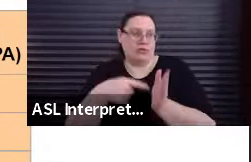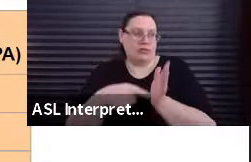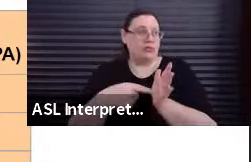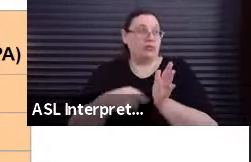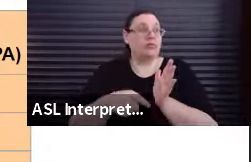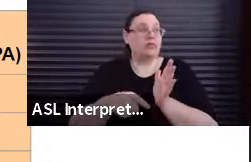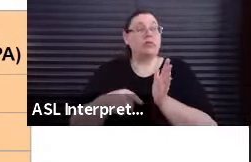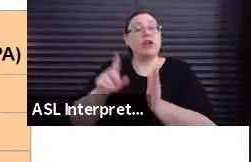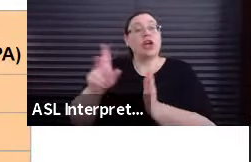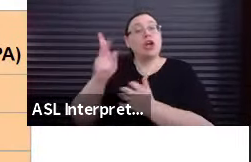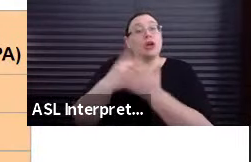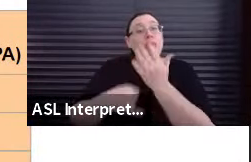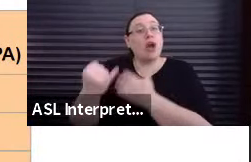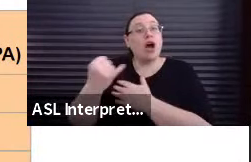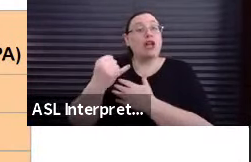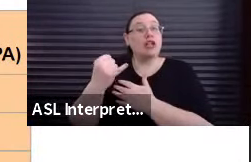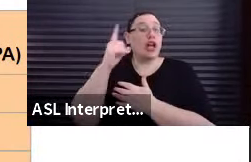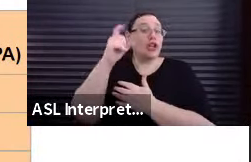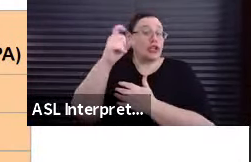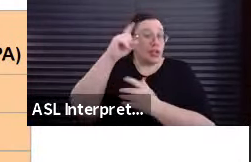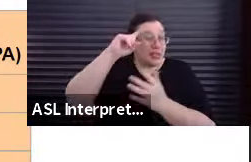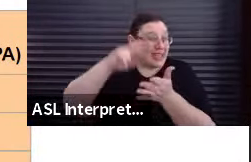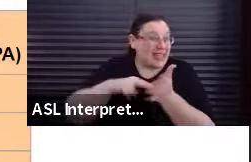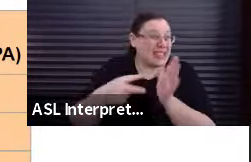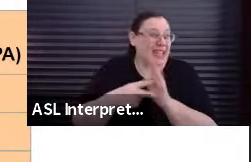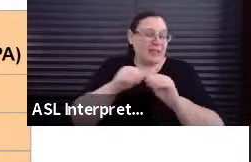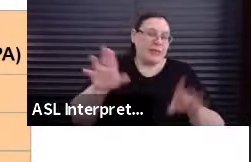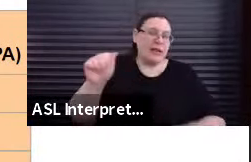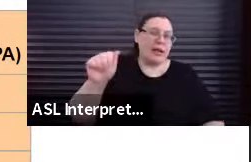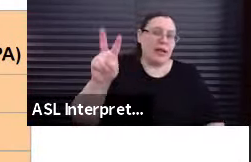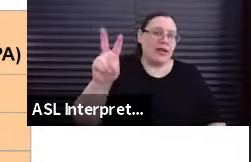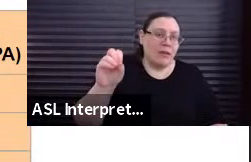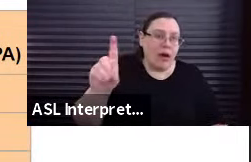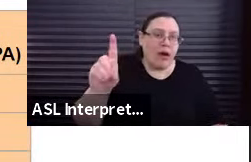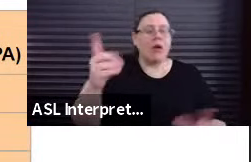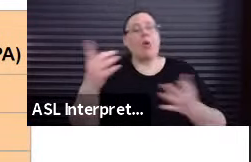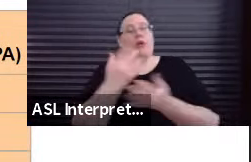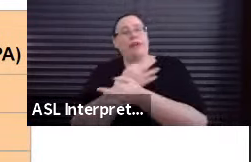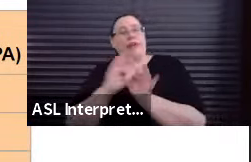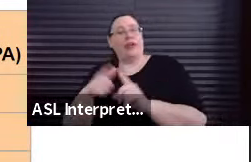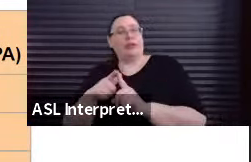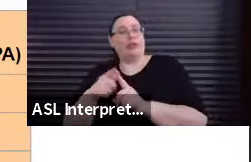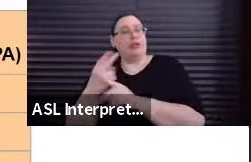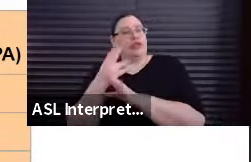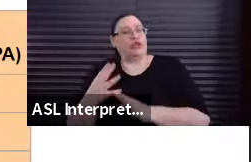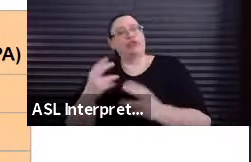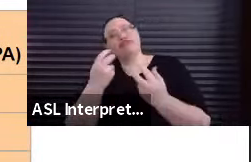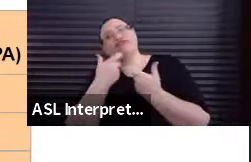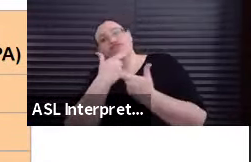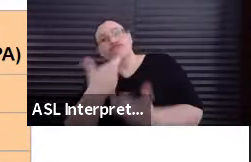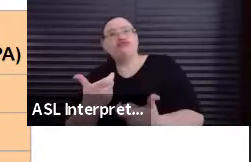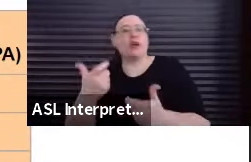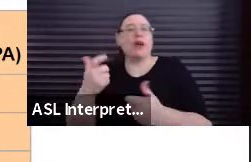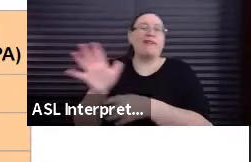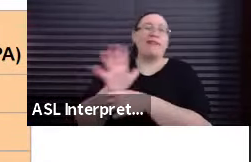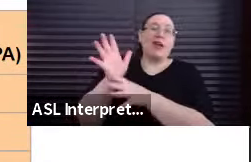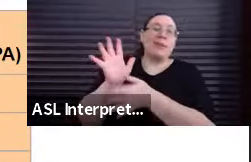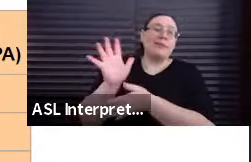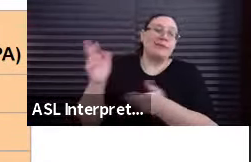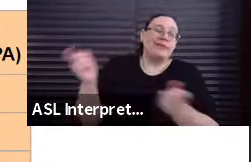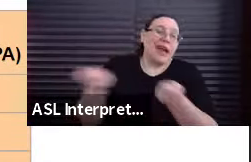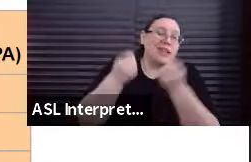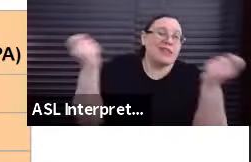be intended for initial release on AVOD or free-to-consumer media, film festivals for demo purposes, for Academy Award